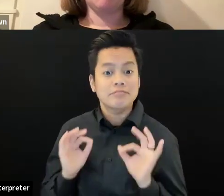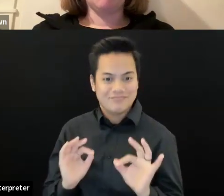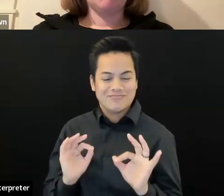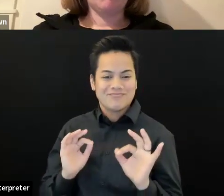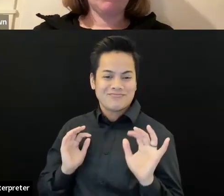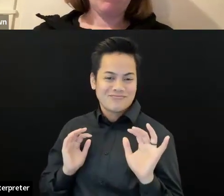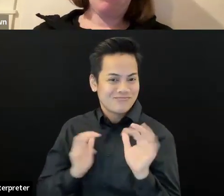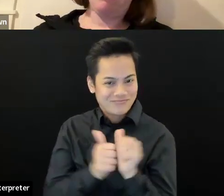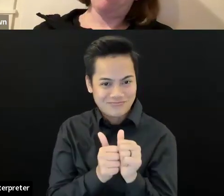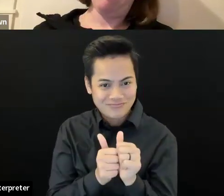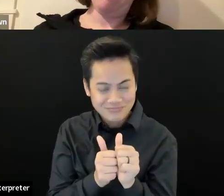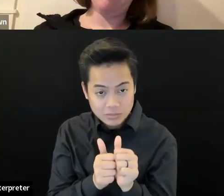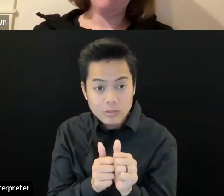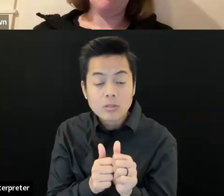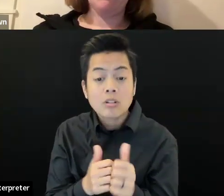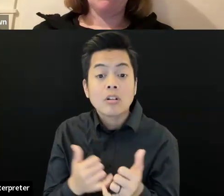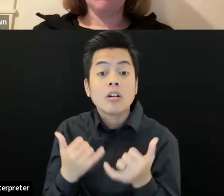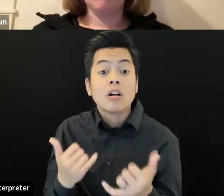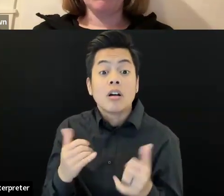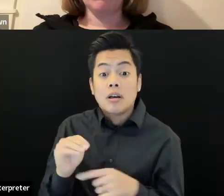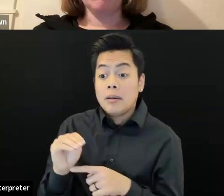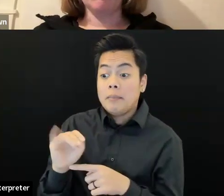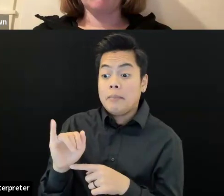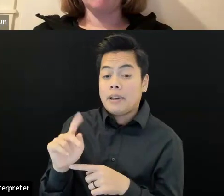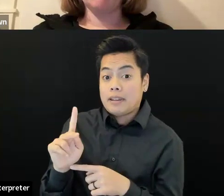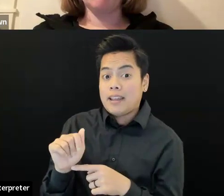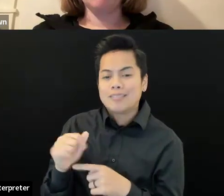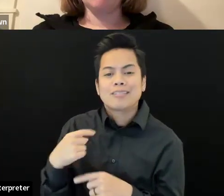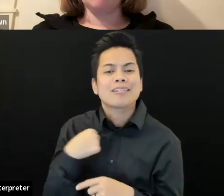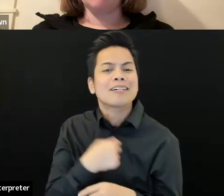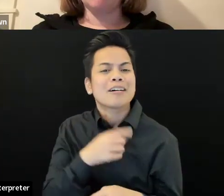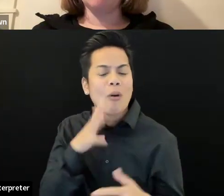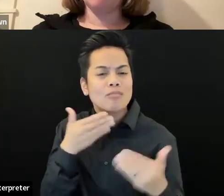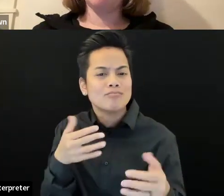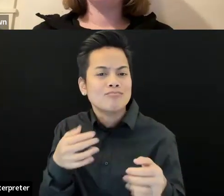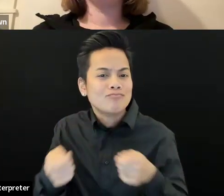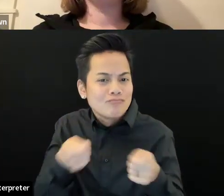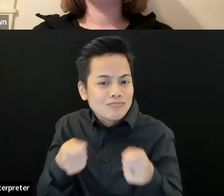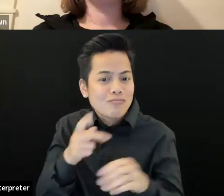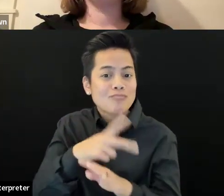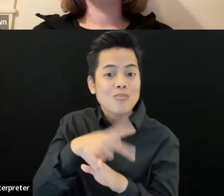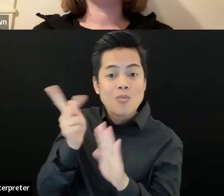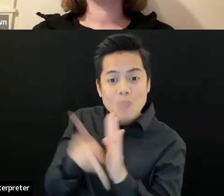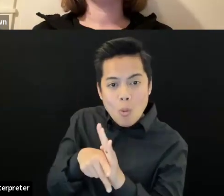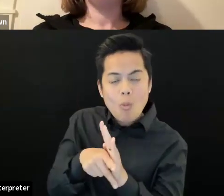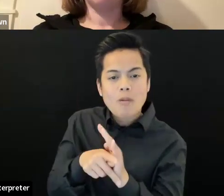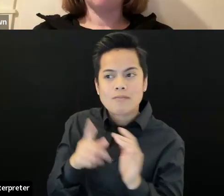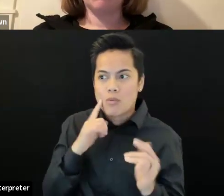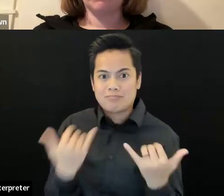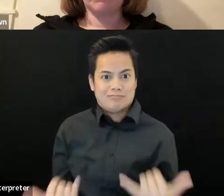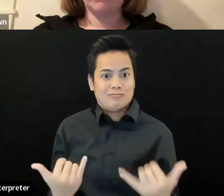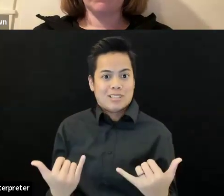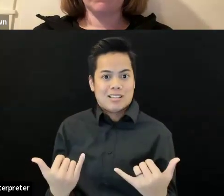input from today, from the focus groups that we've been holding, um, from our advisory council.